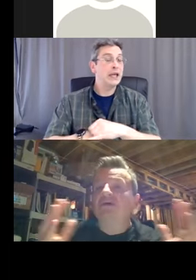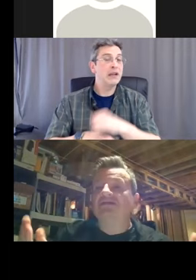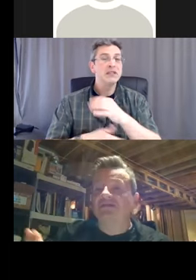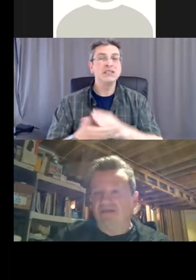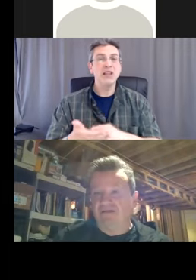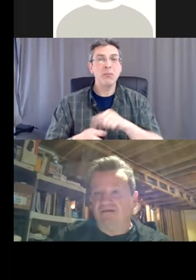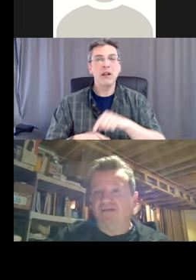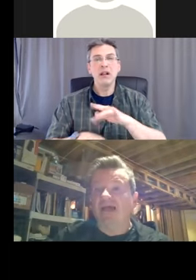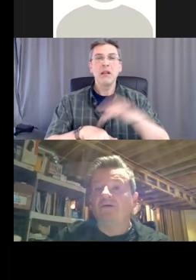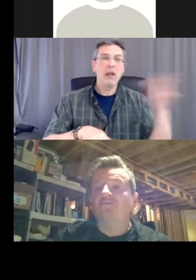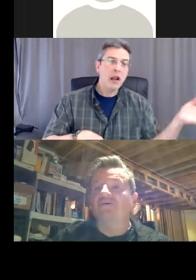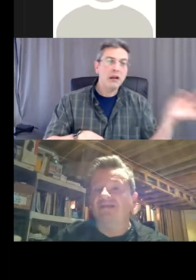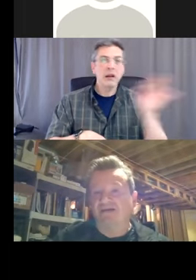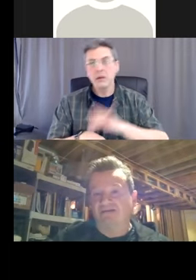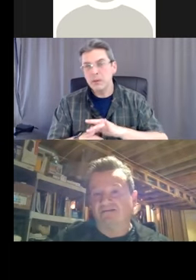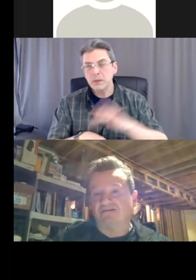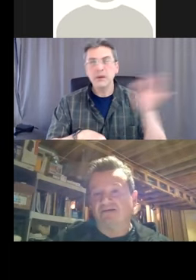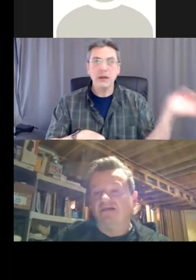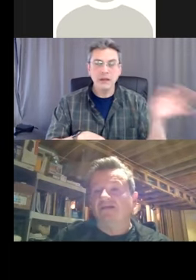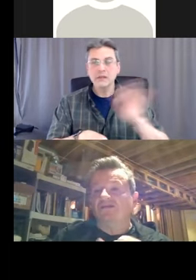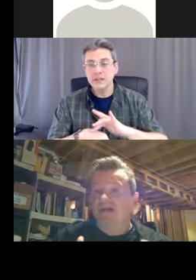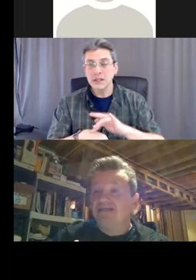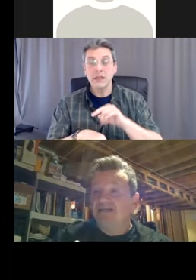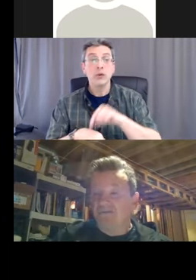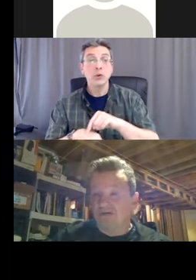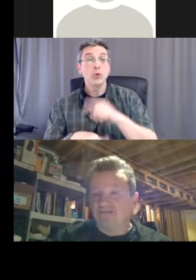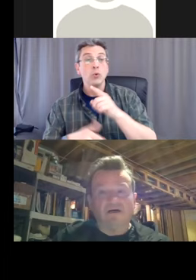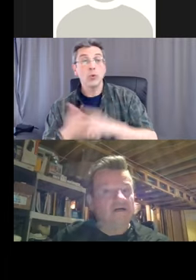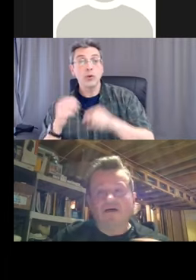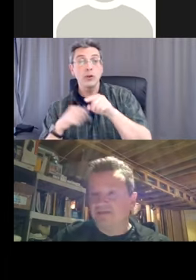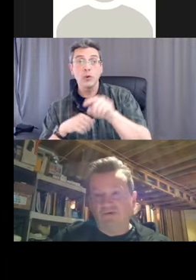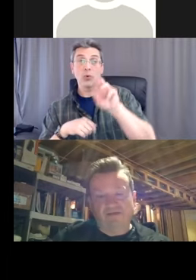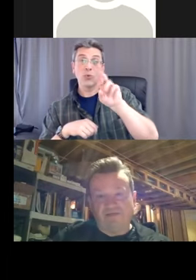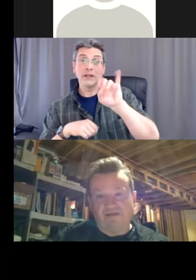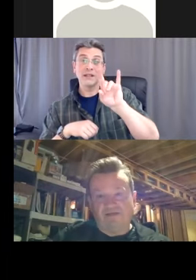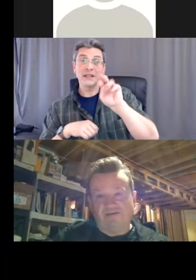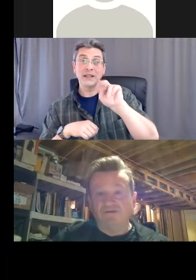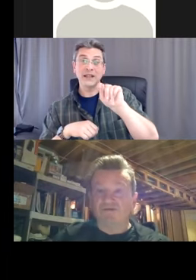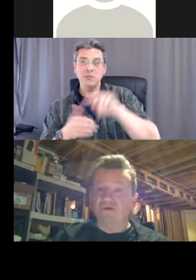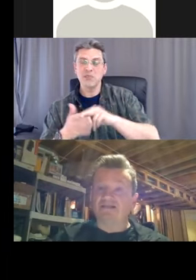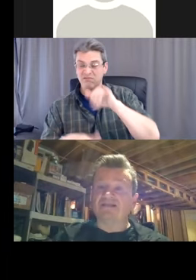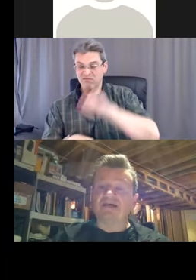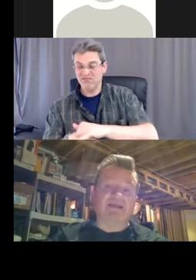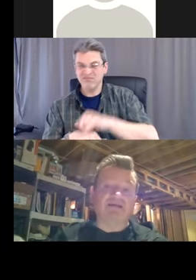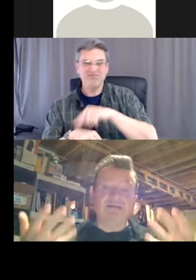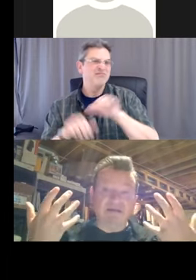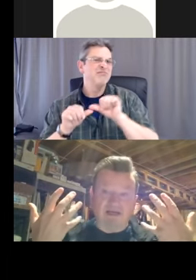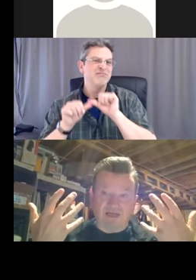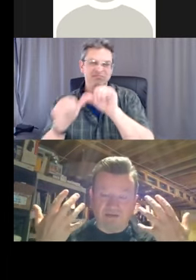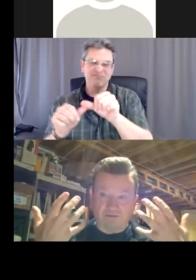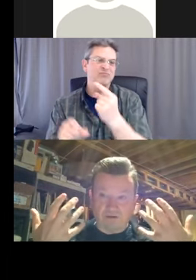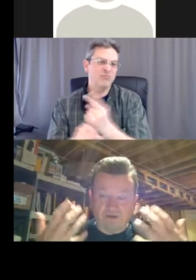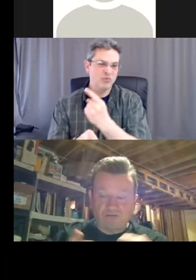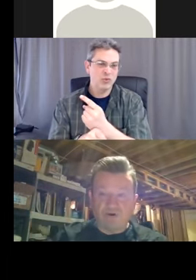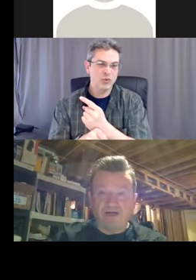are supposed to be there. They help to protect us. Transient ones are not supposed to be there. Those are the ones that can easily